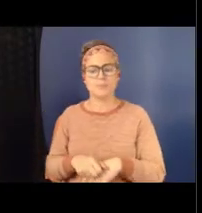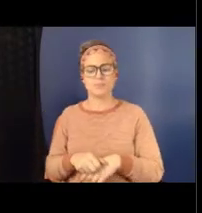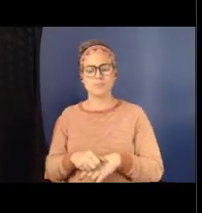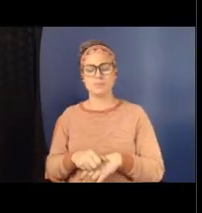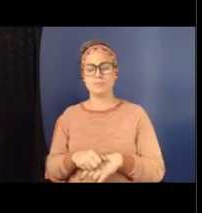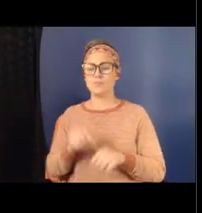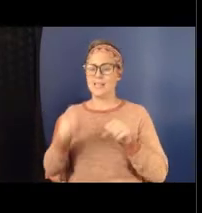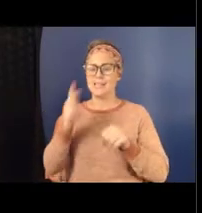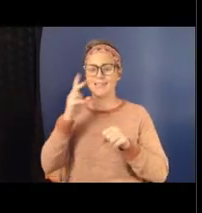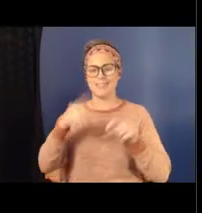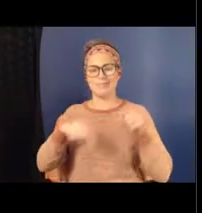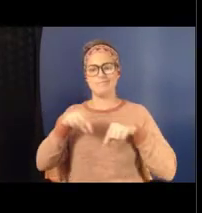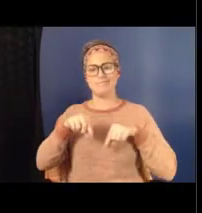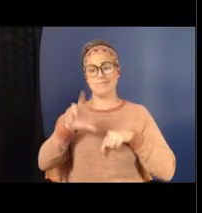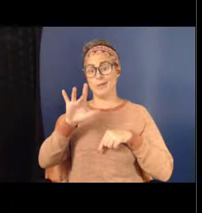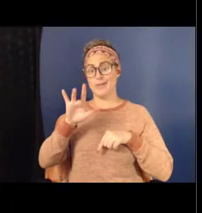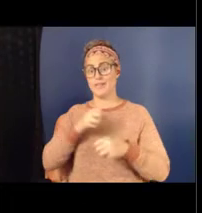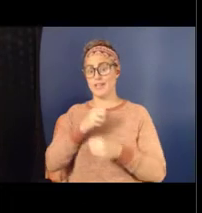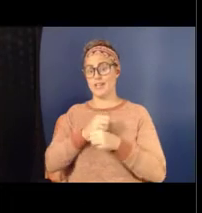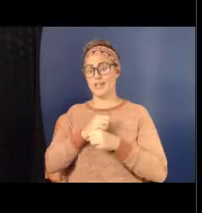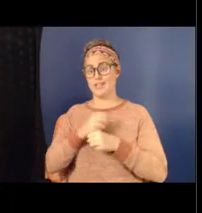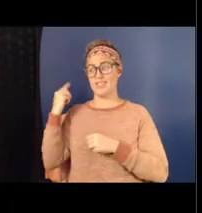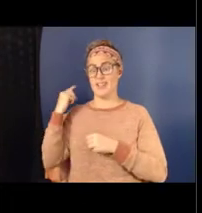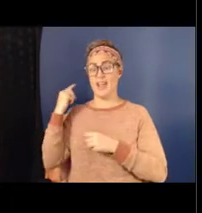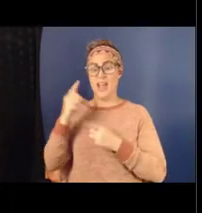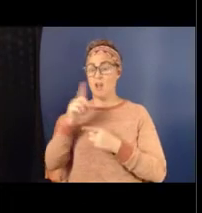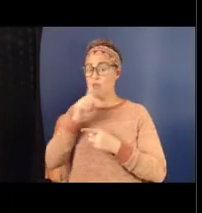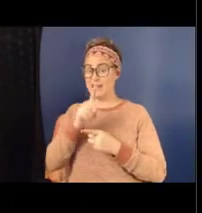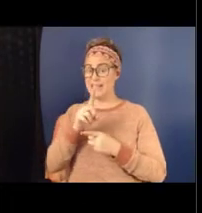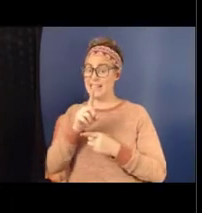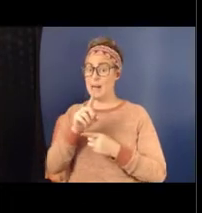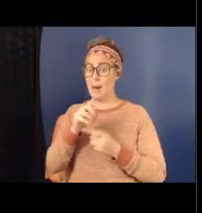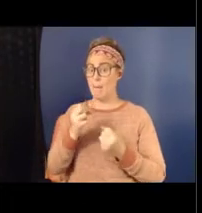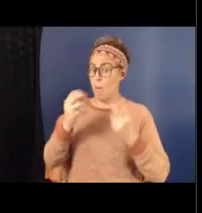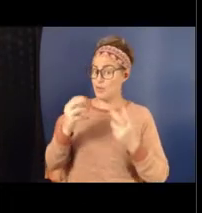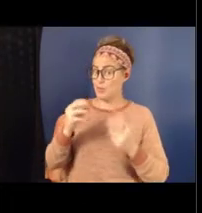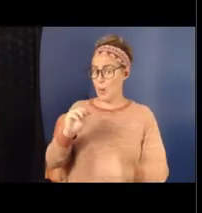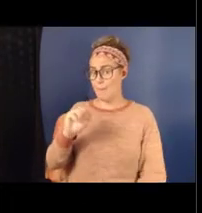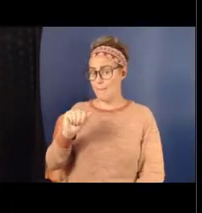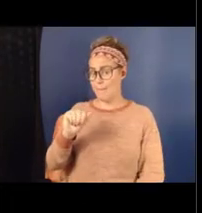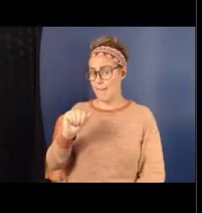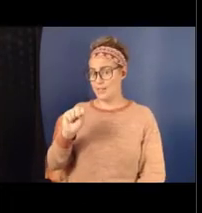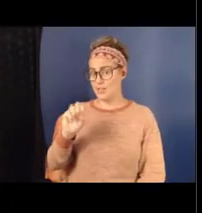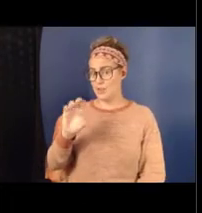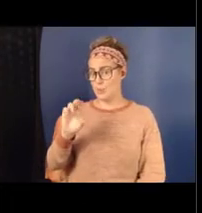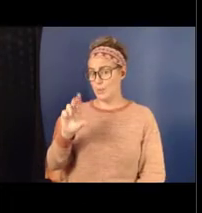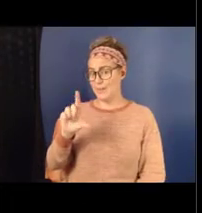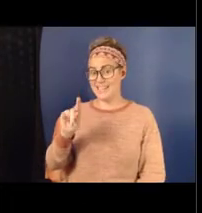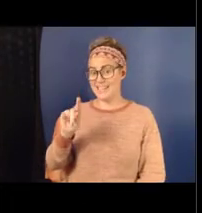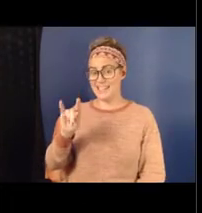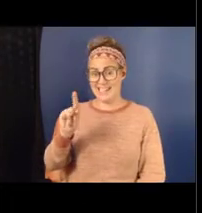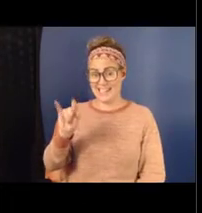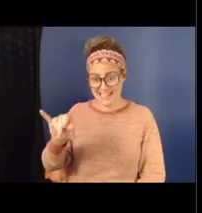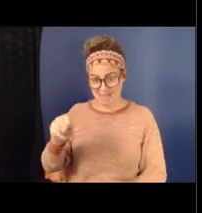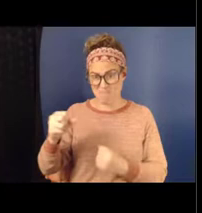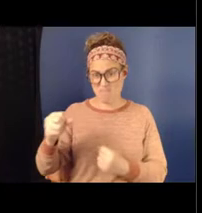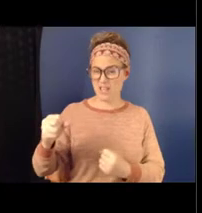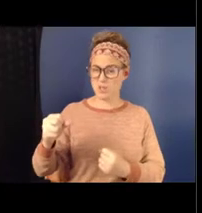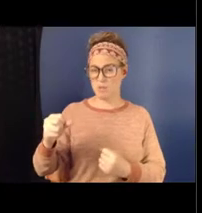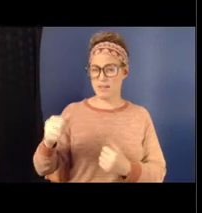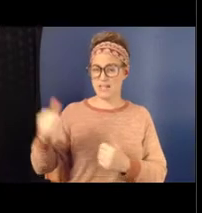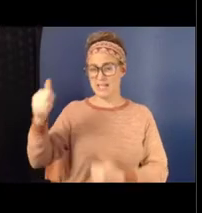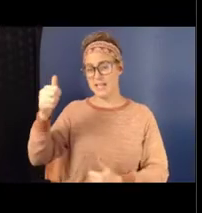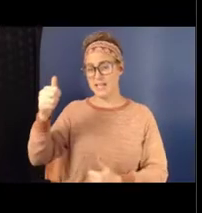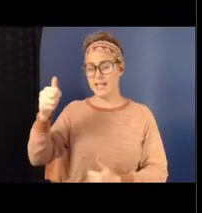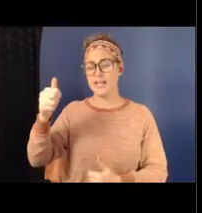years of multiple masculinities and talking about nontraditional masculinity ideology. For those